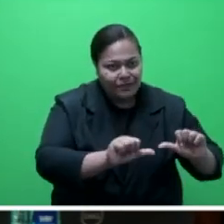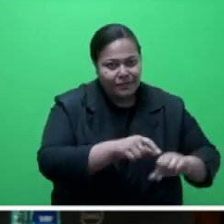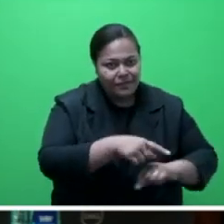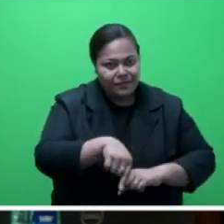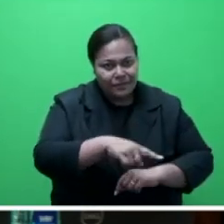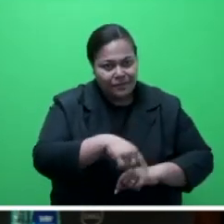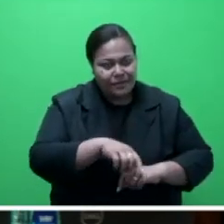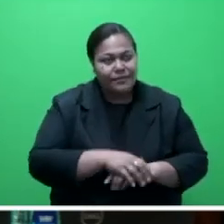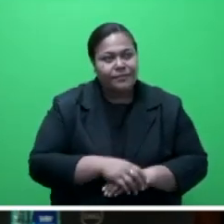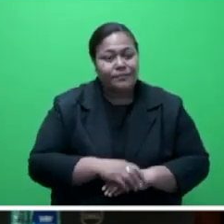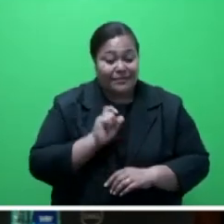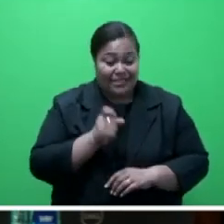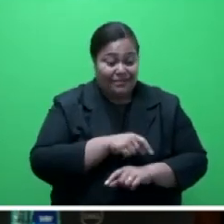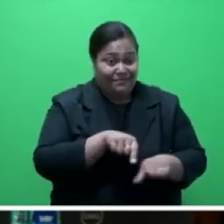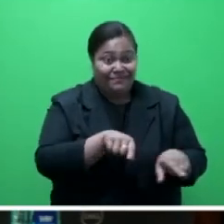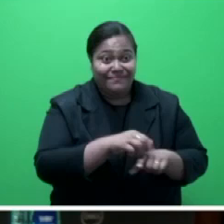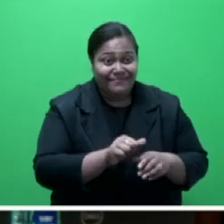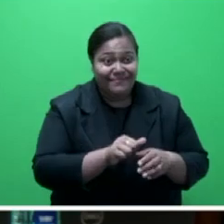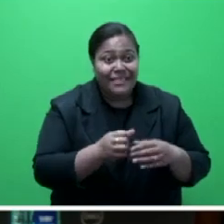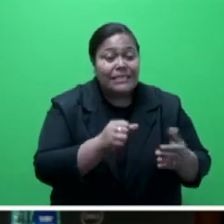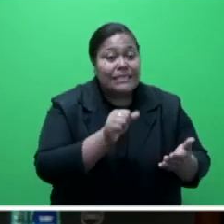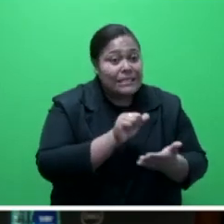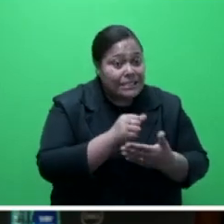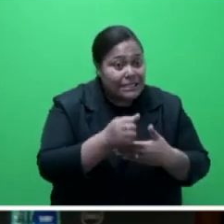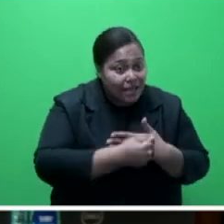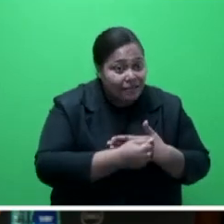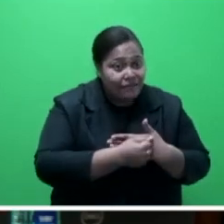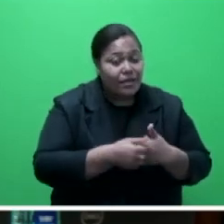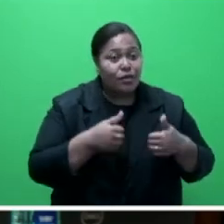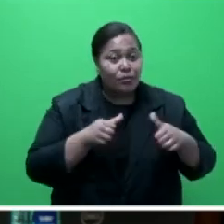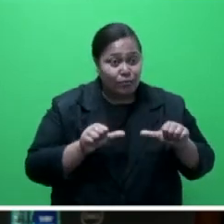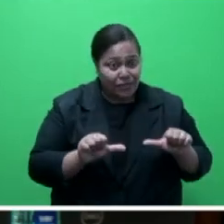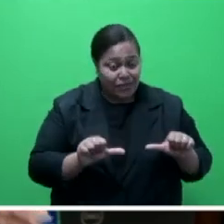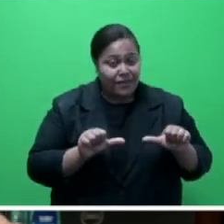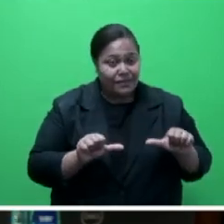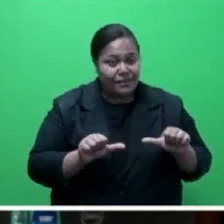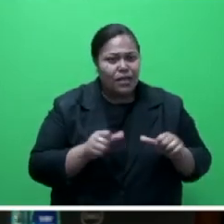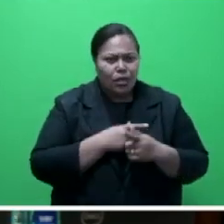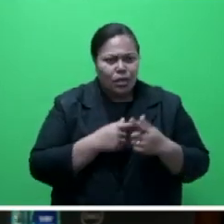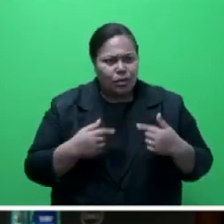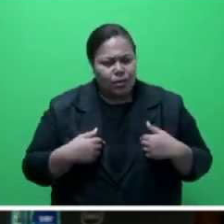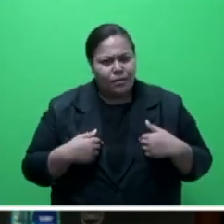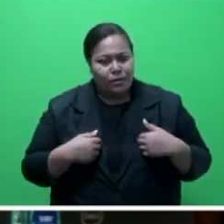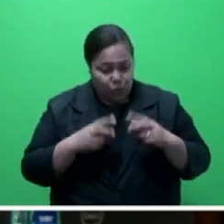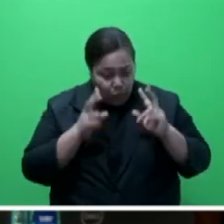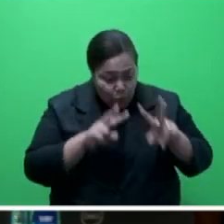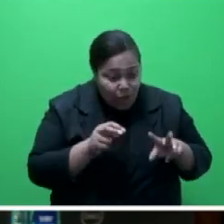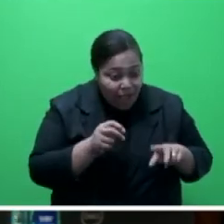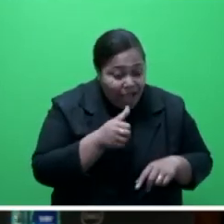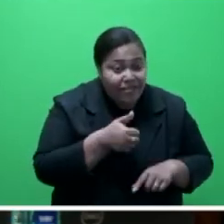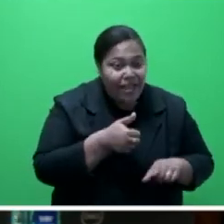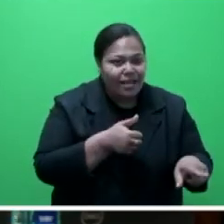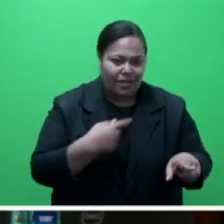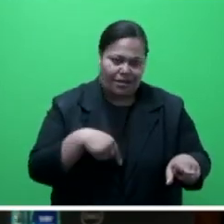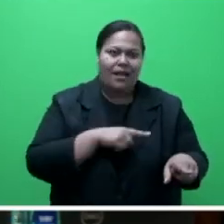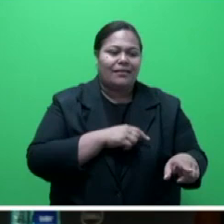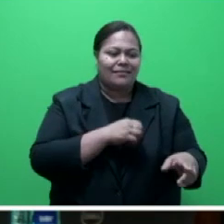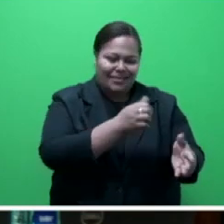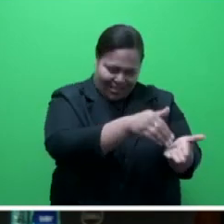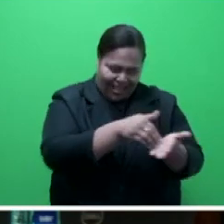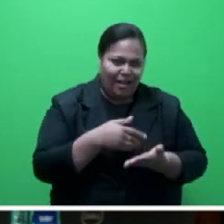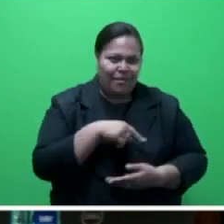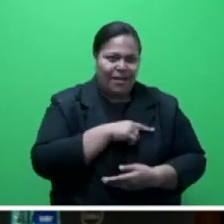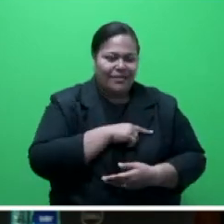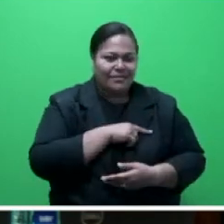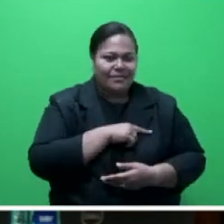If they are safe, they are protected, if they are looked after, our existence are also guaranteed, safety of our existence is also guaranteed.